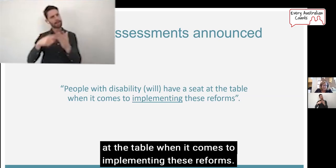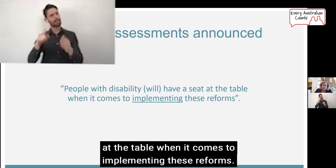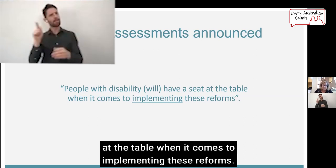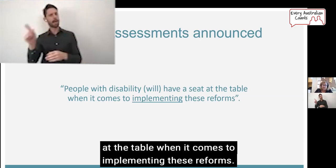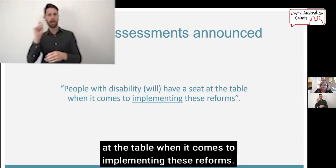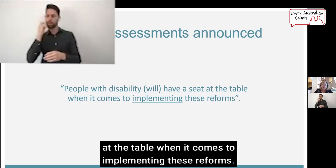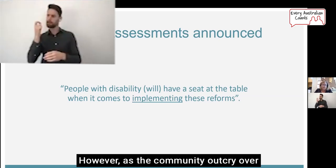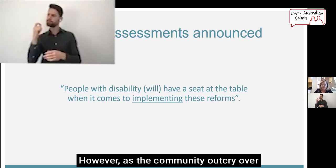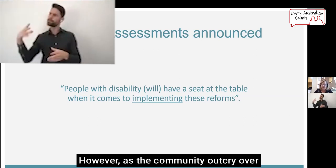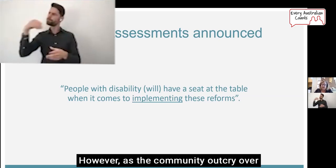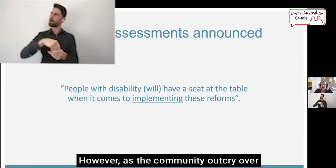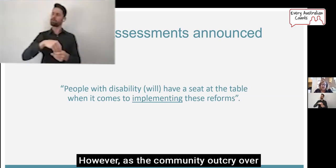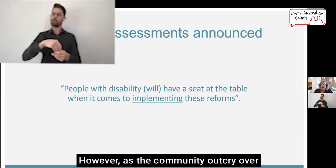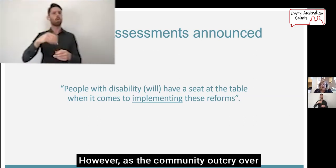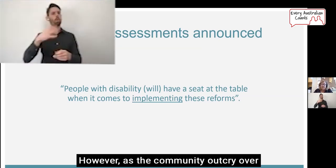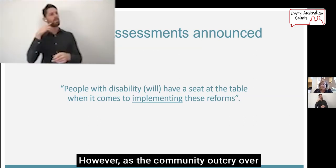these reforms.